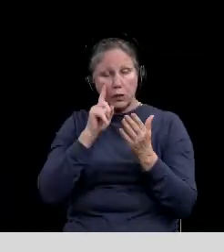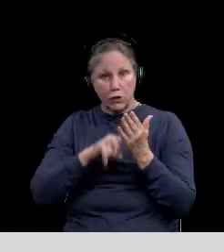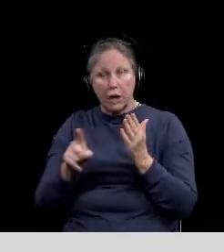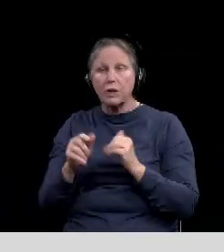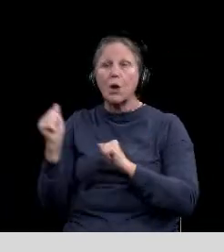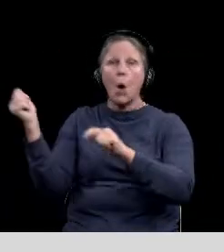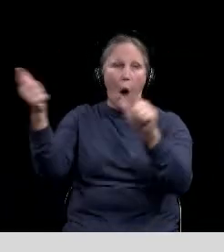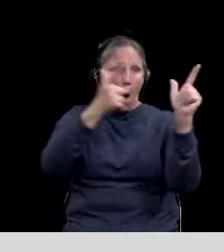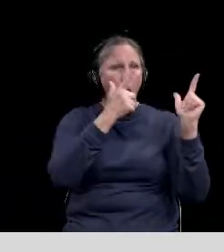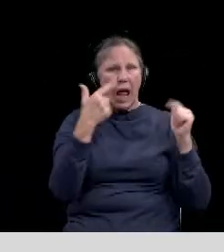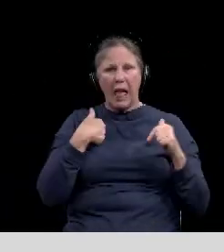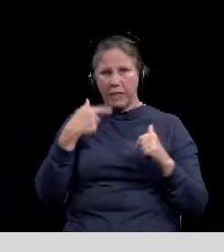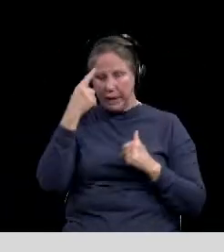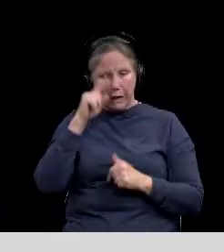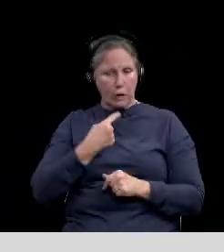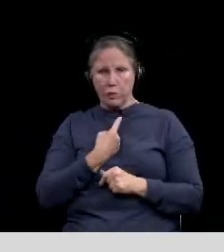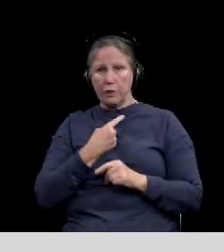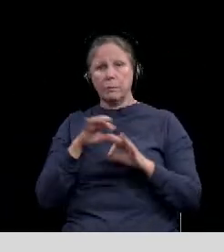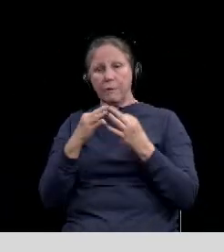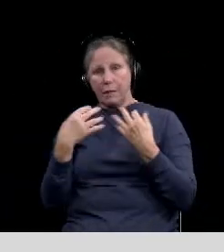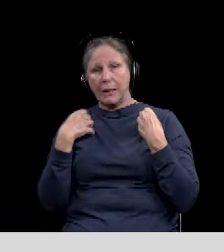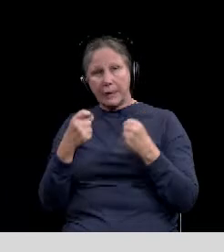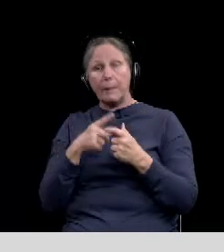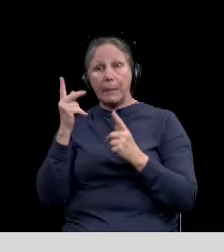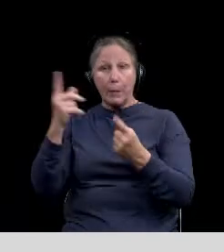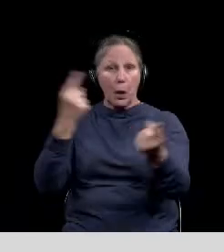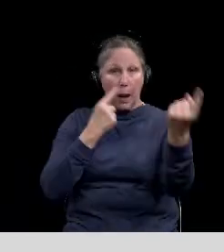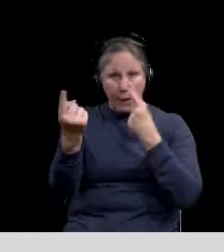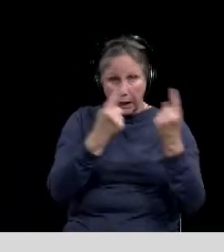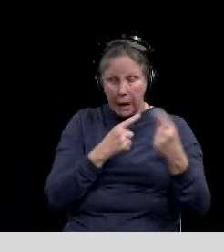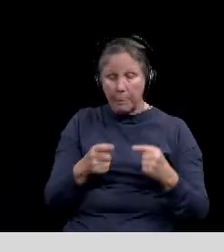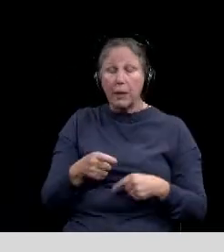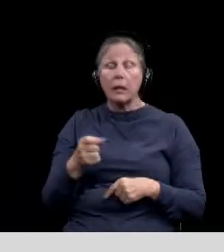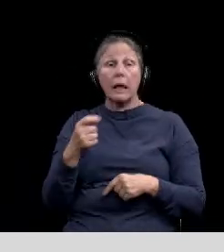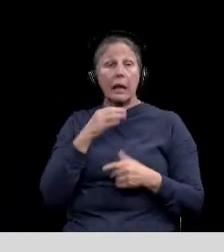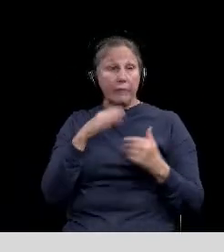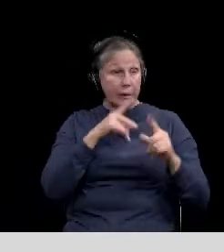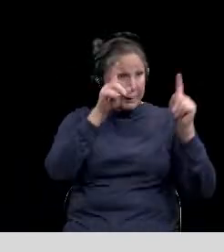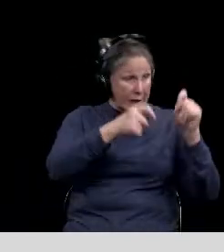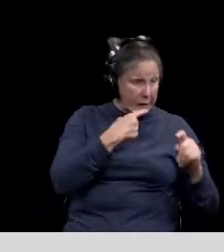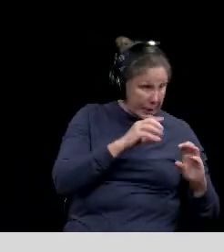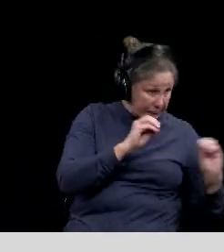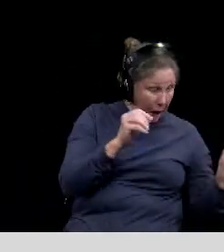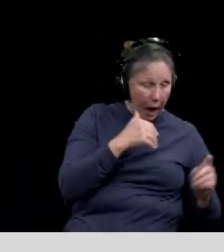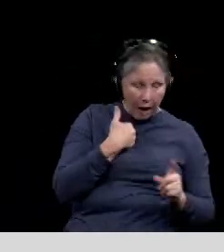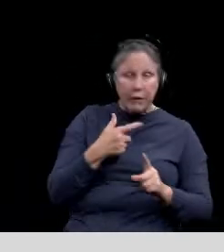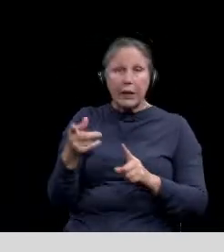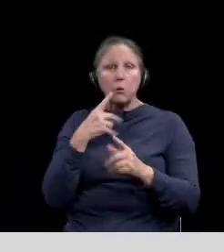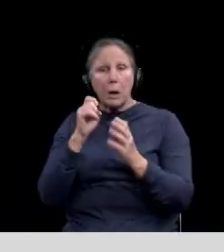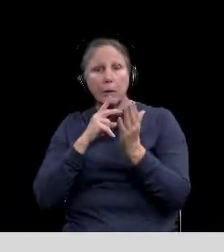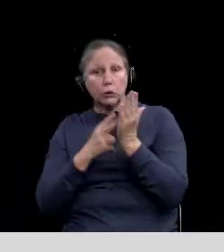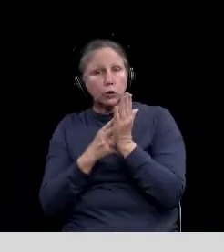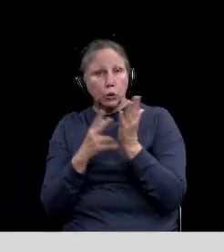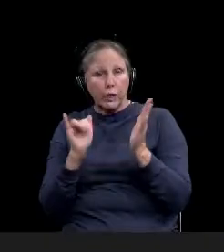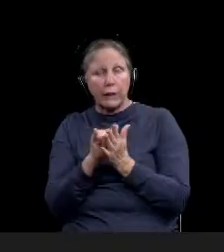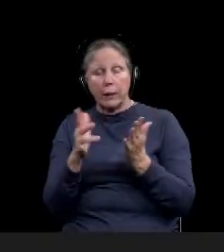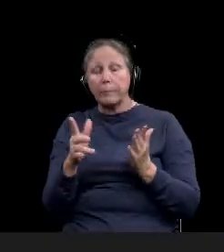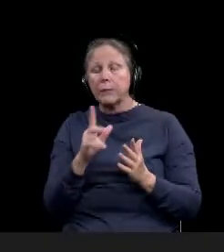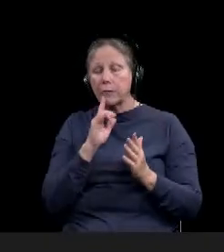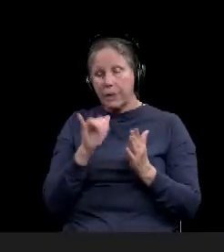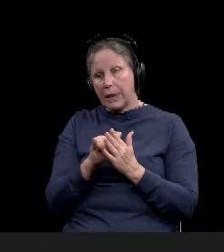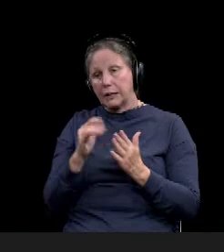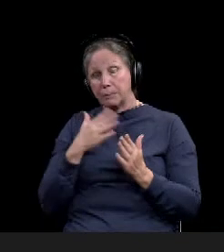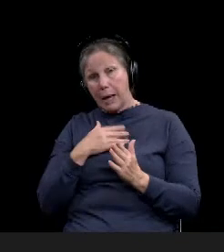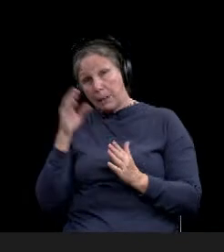systems were seeing more COVID-like illness regardless of whether the tests are positive or negative. So that is the perspective on that